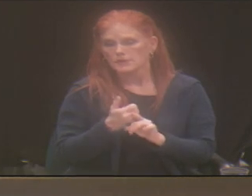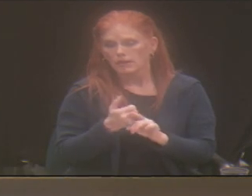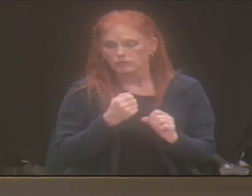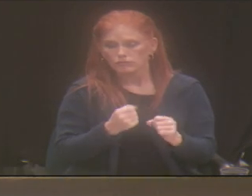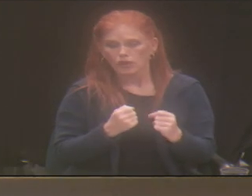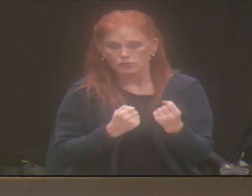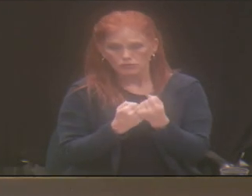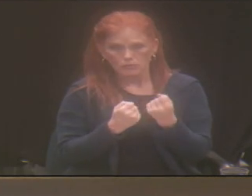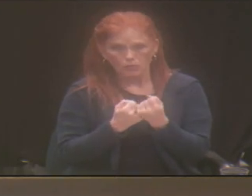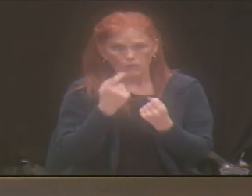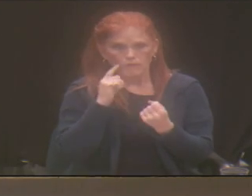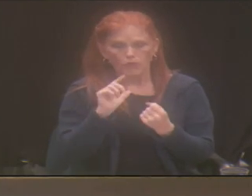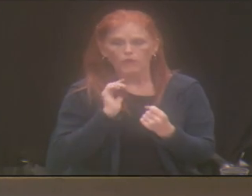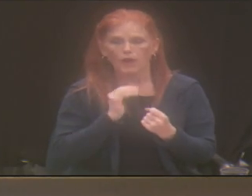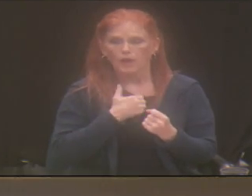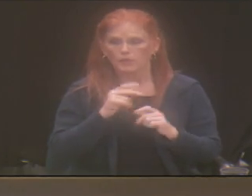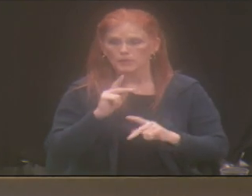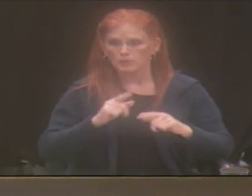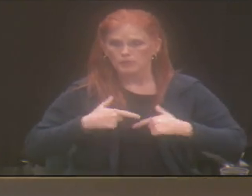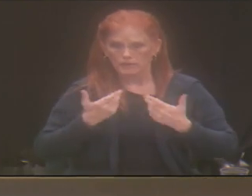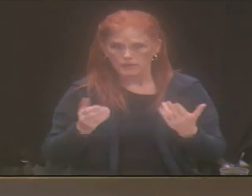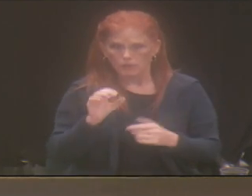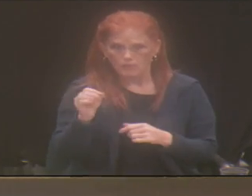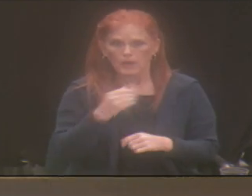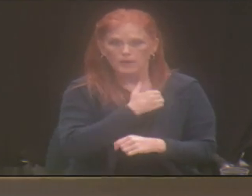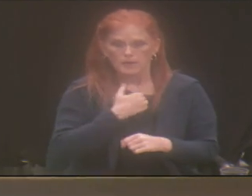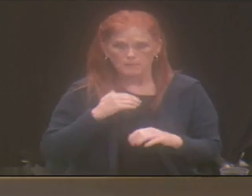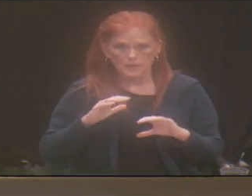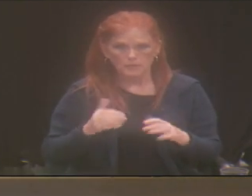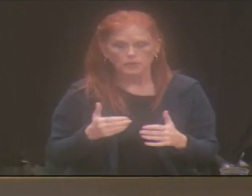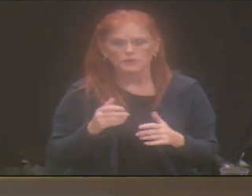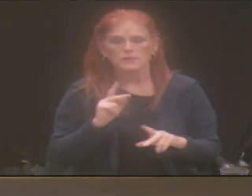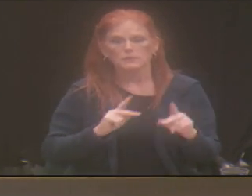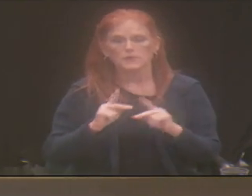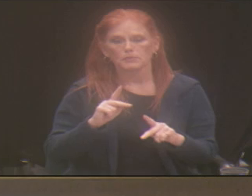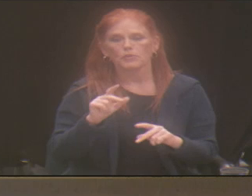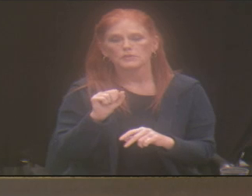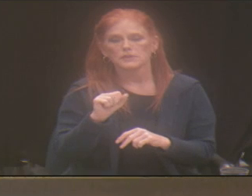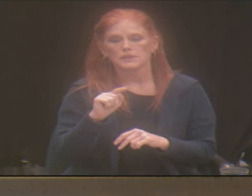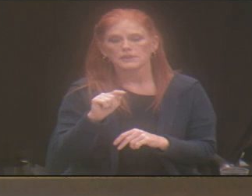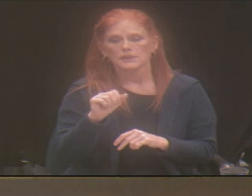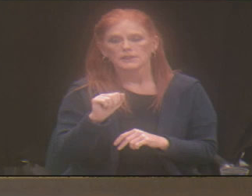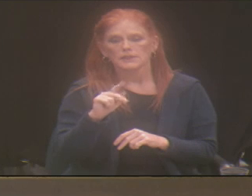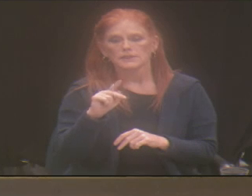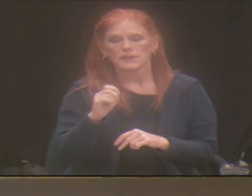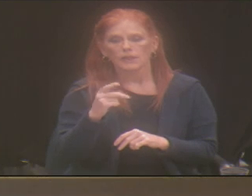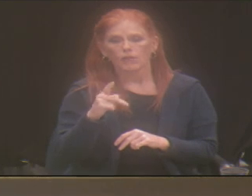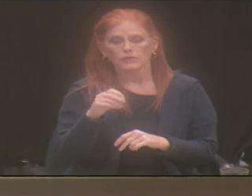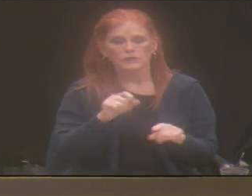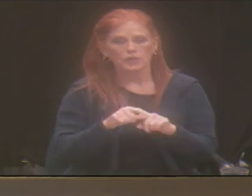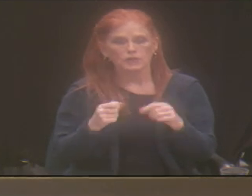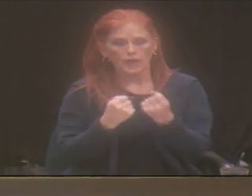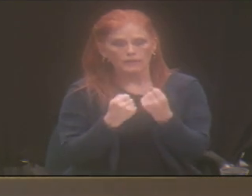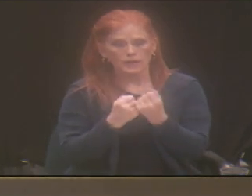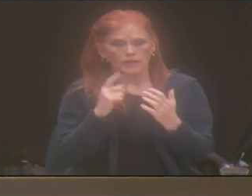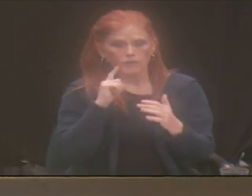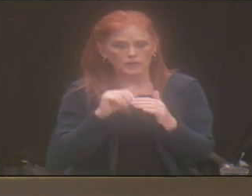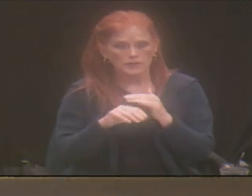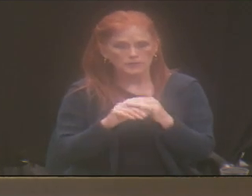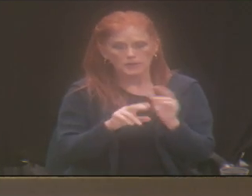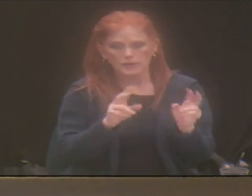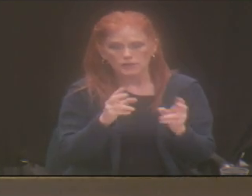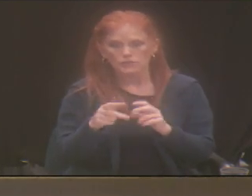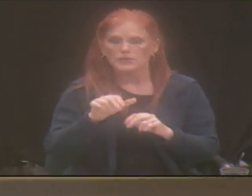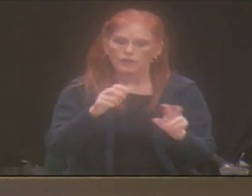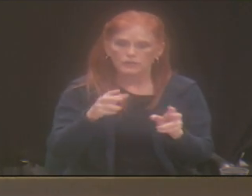to our population, to our members, our stakeholders. Serve as advocates for accessibility issues and